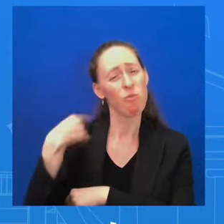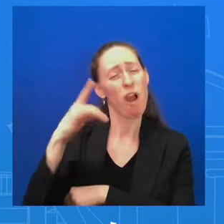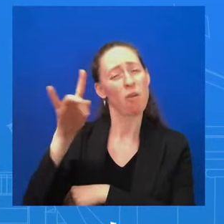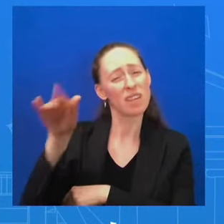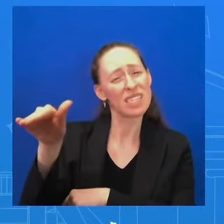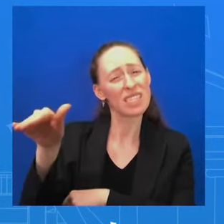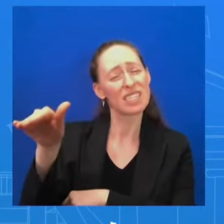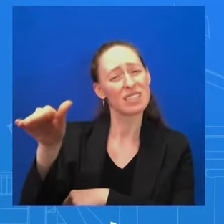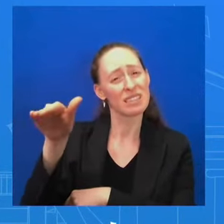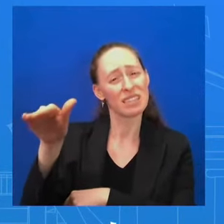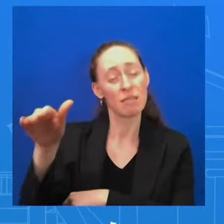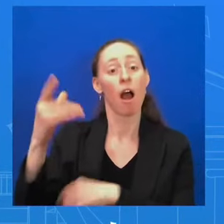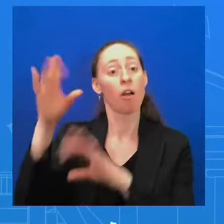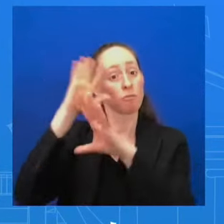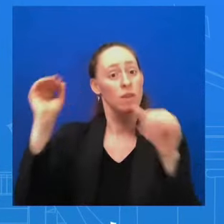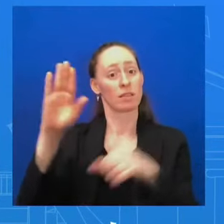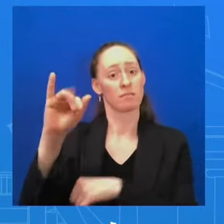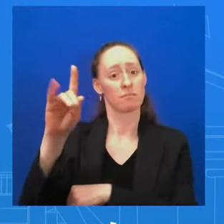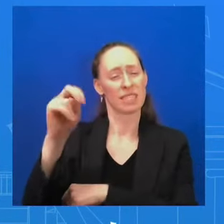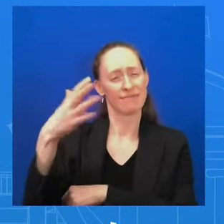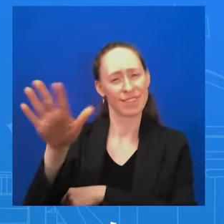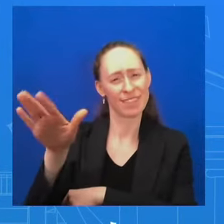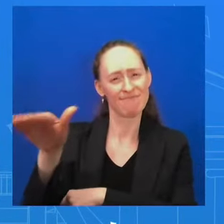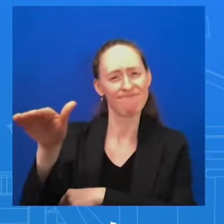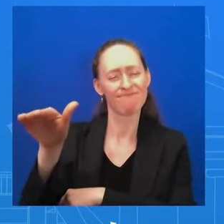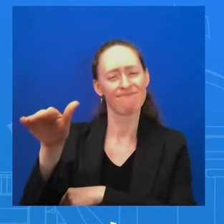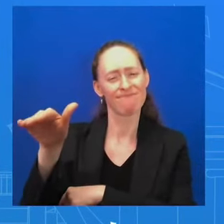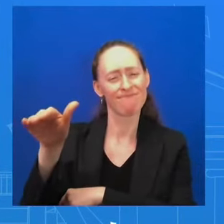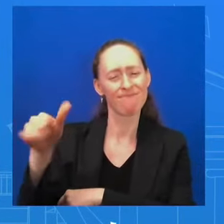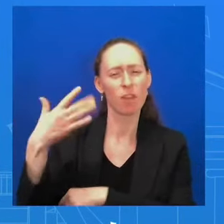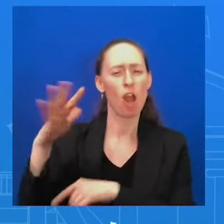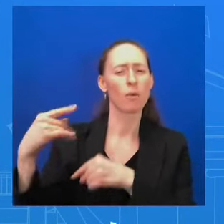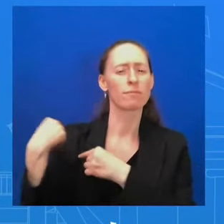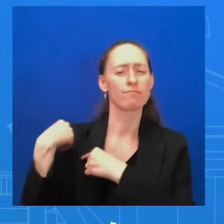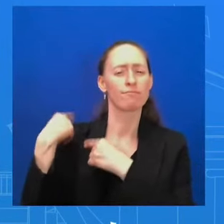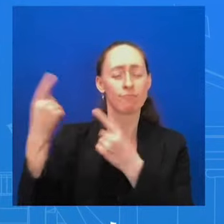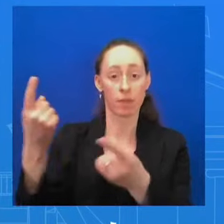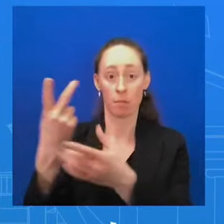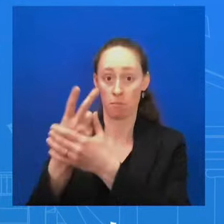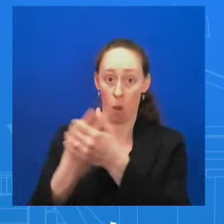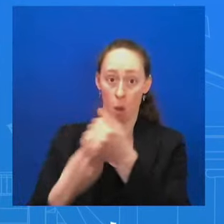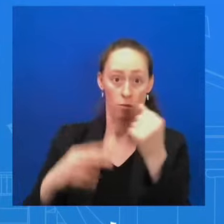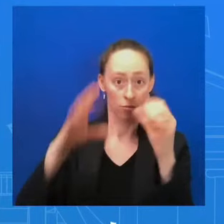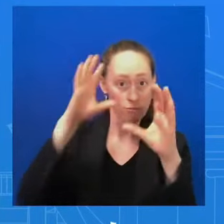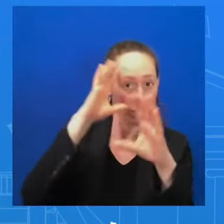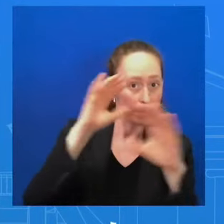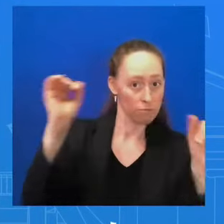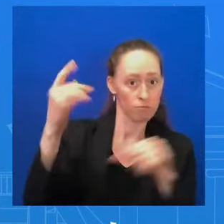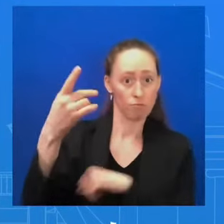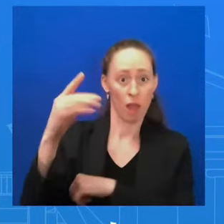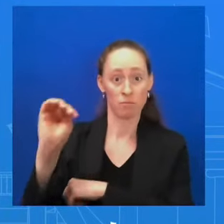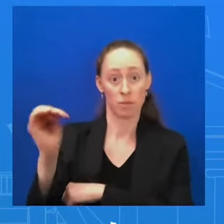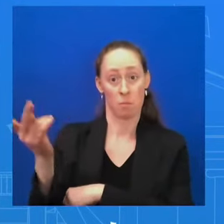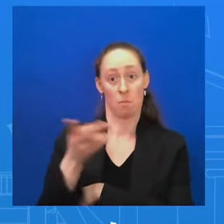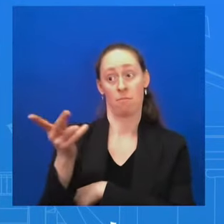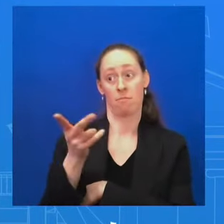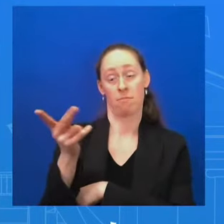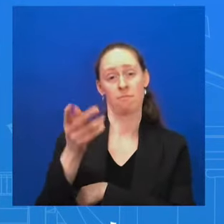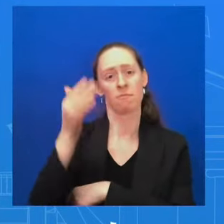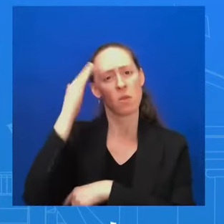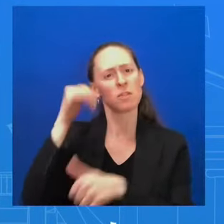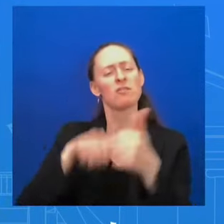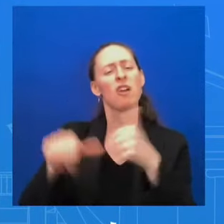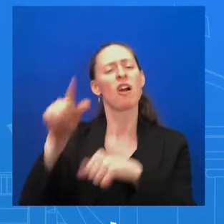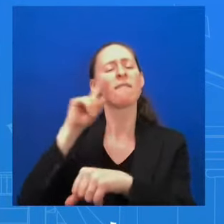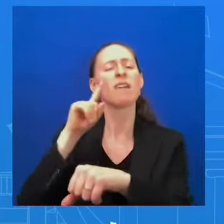The prime minister and this president have known each other for decades. And because they have known each other for some time, they have